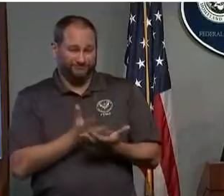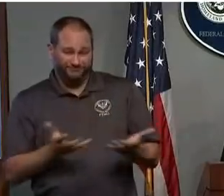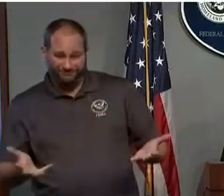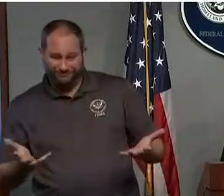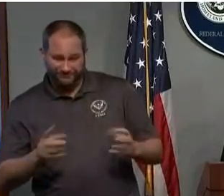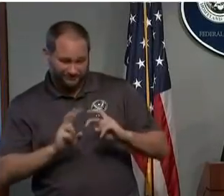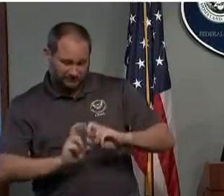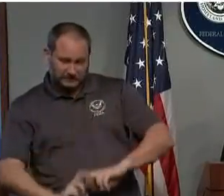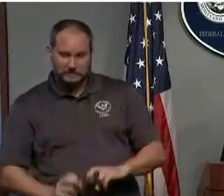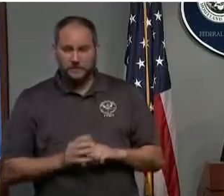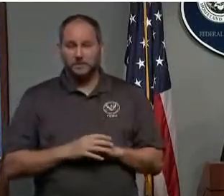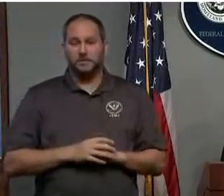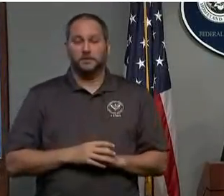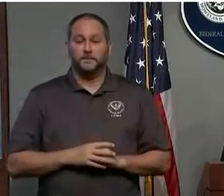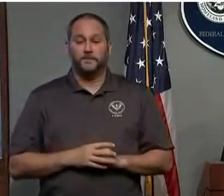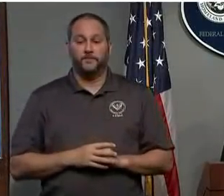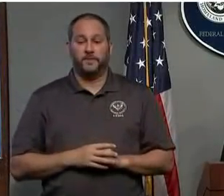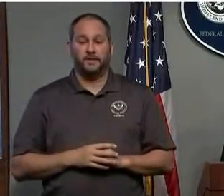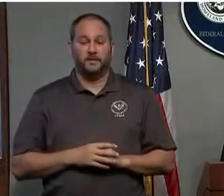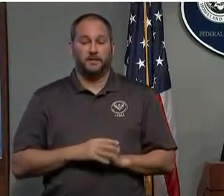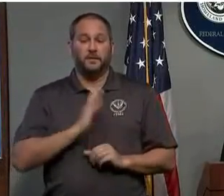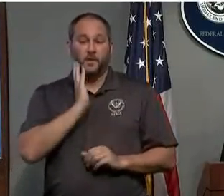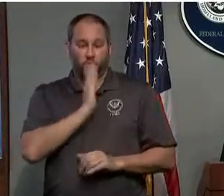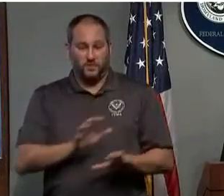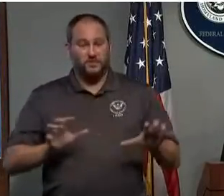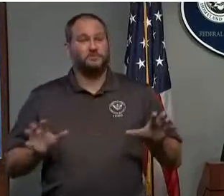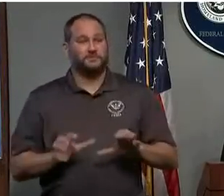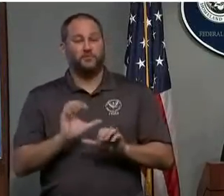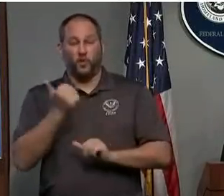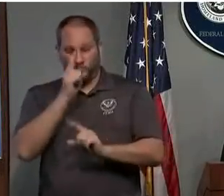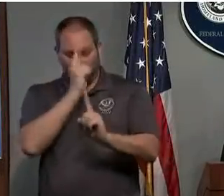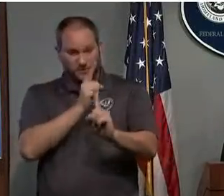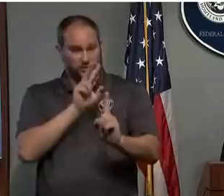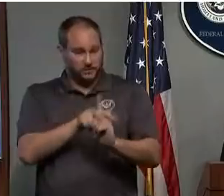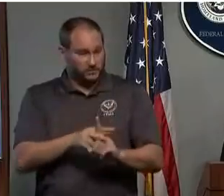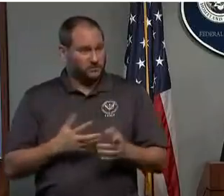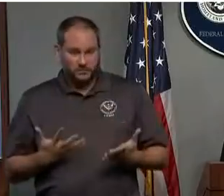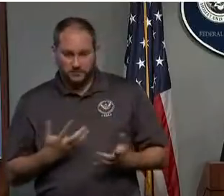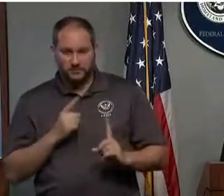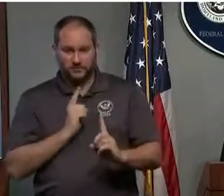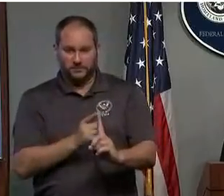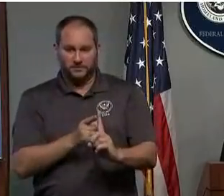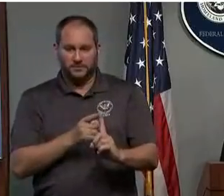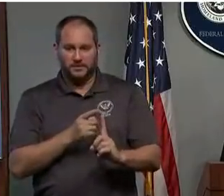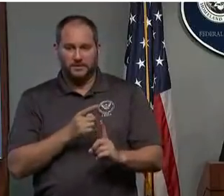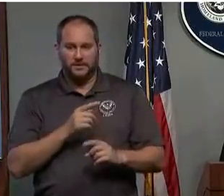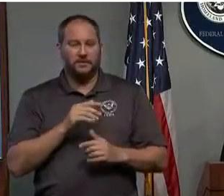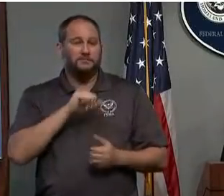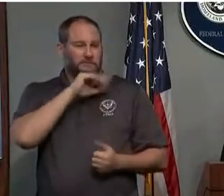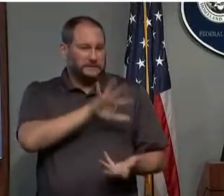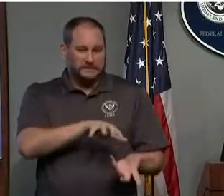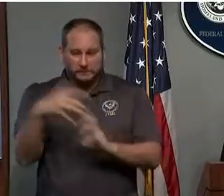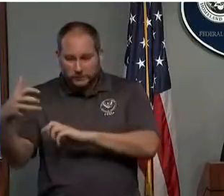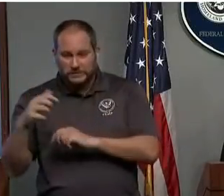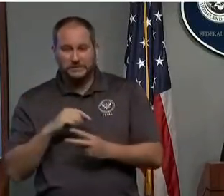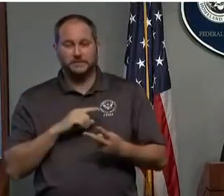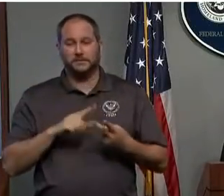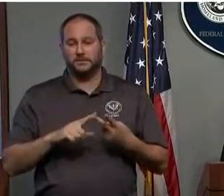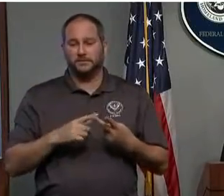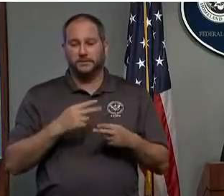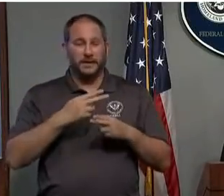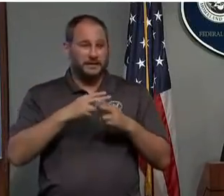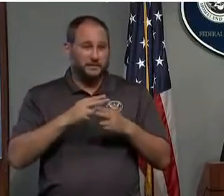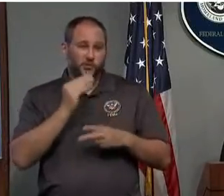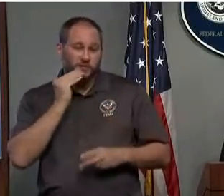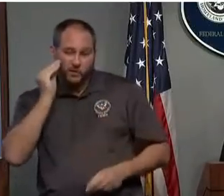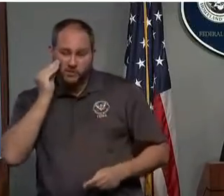conduct other missions as assigned, debris, housing, temporary roofing, missions that we normally do in these